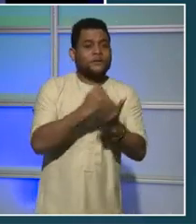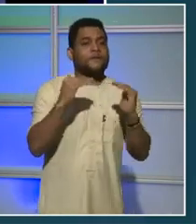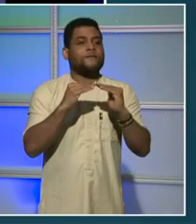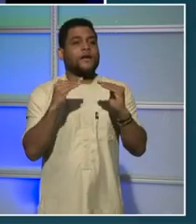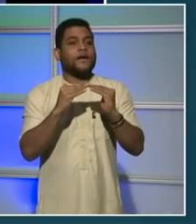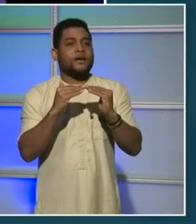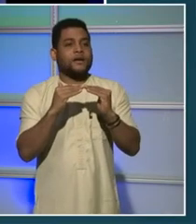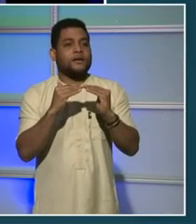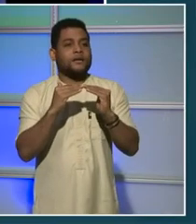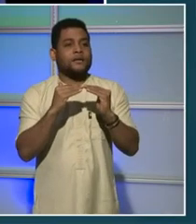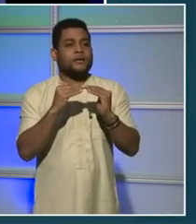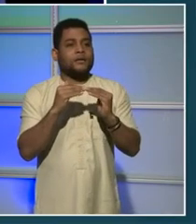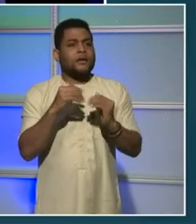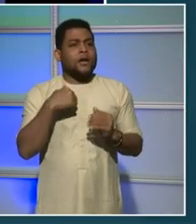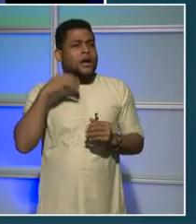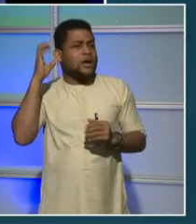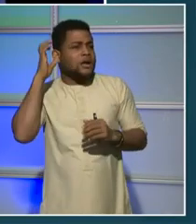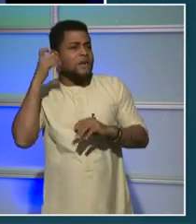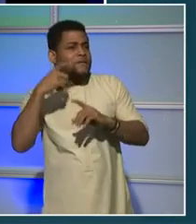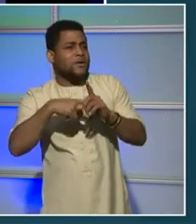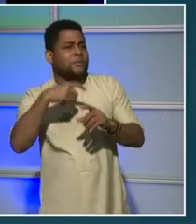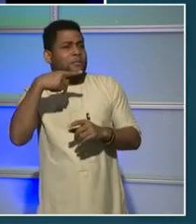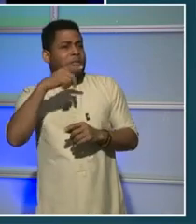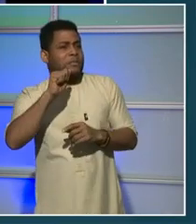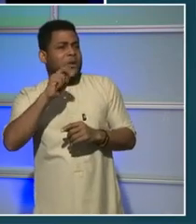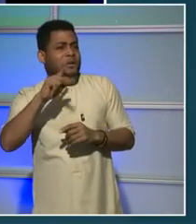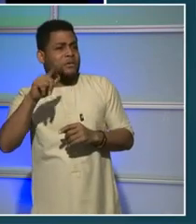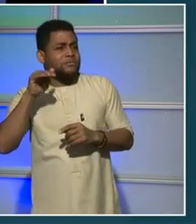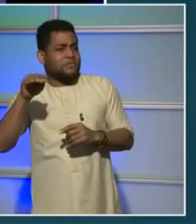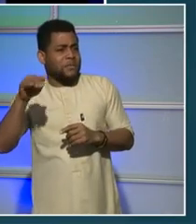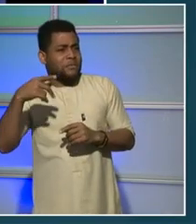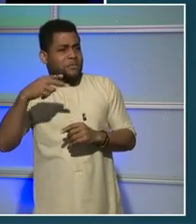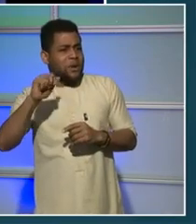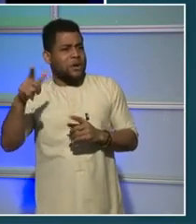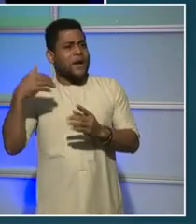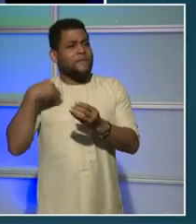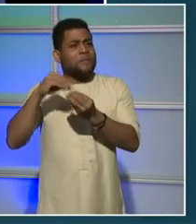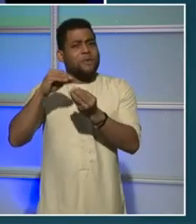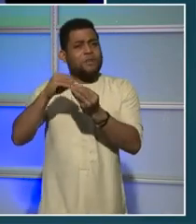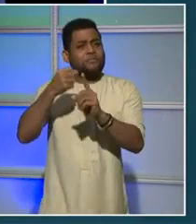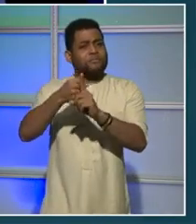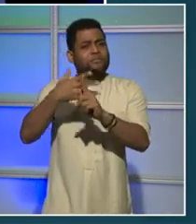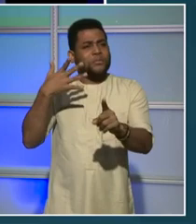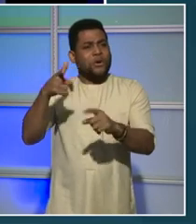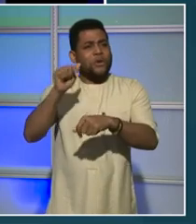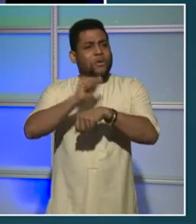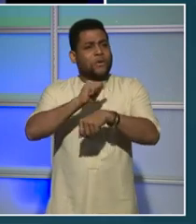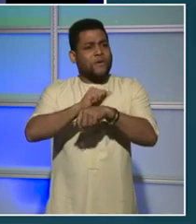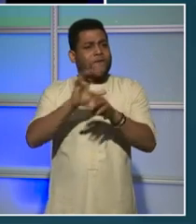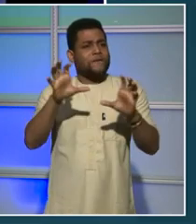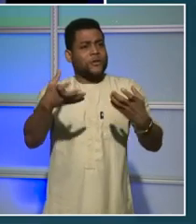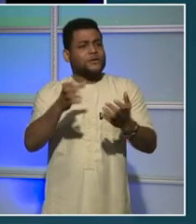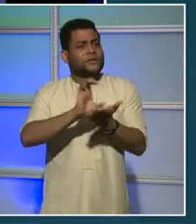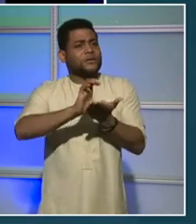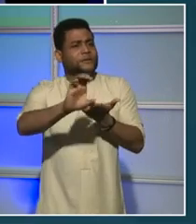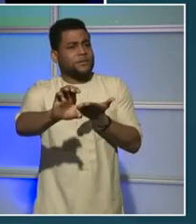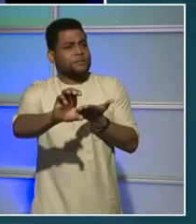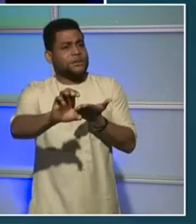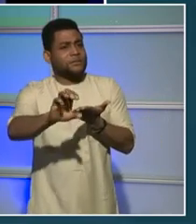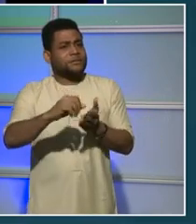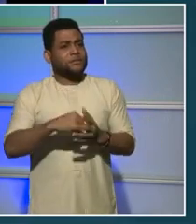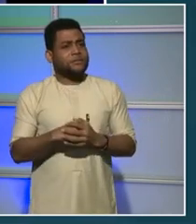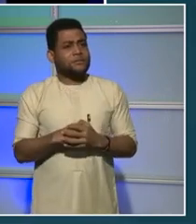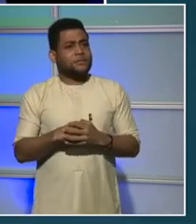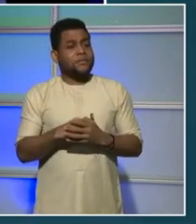Paul, and I'm going to ask you, Paul, to talk a little bit more about our workforce investments, because frequently,